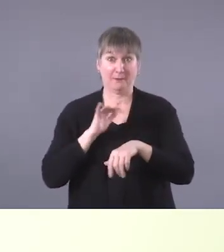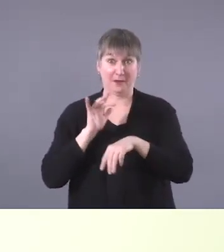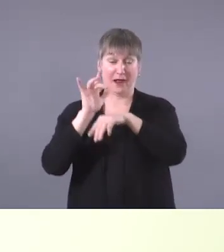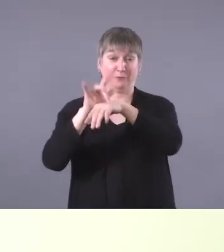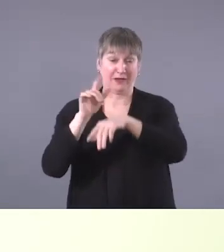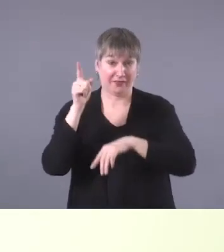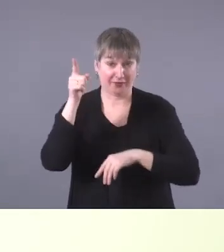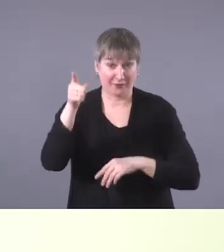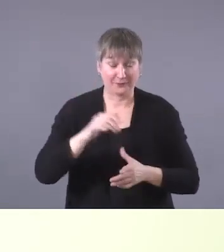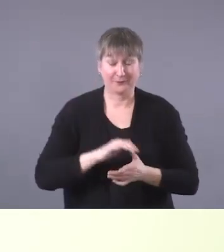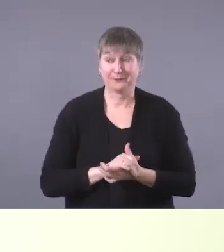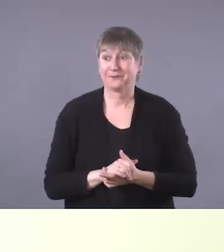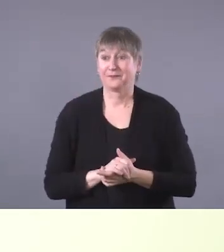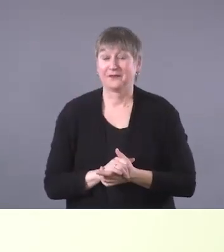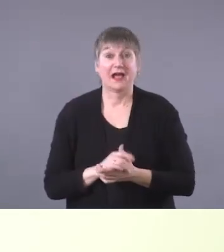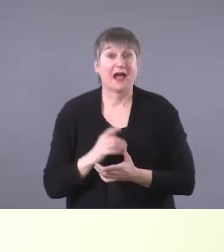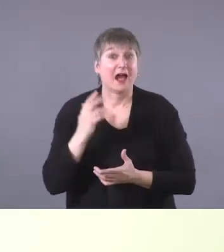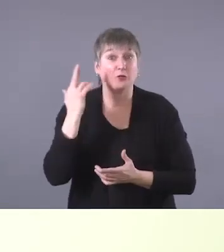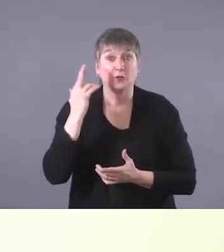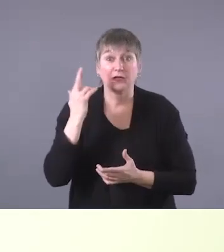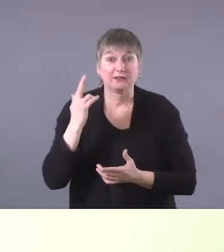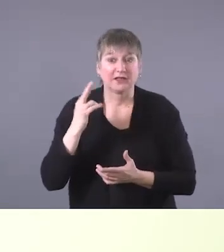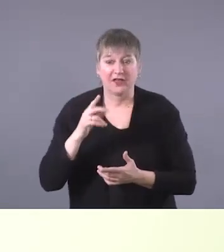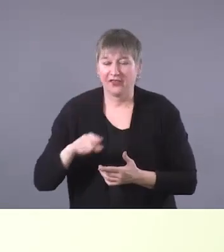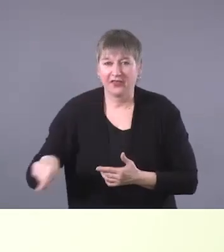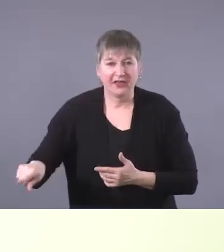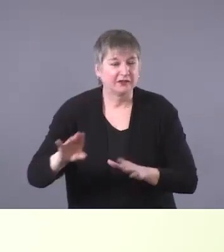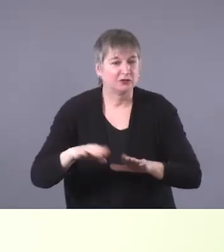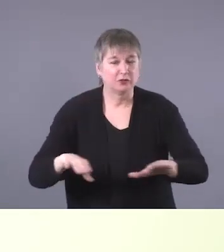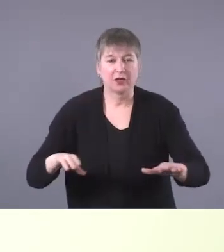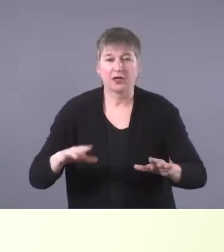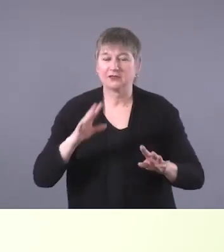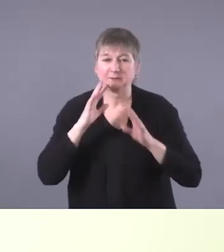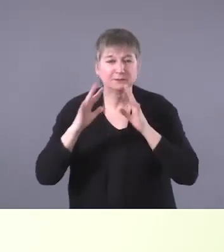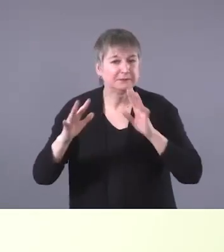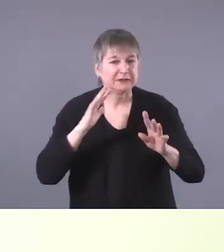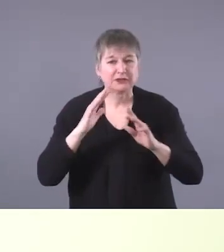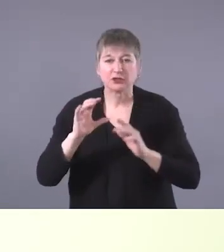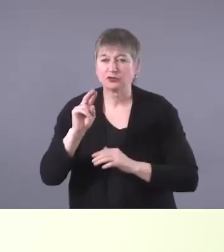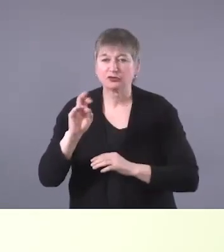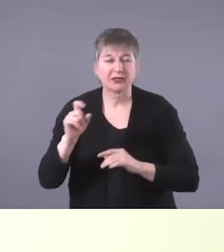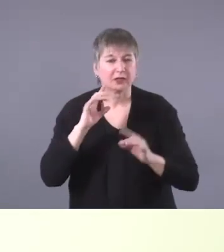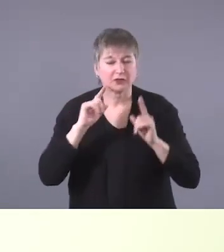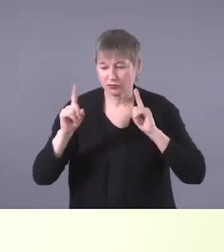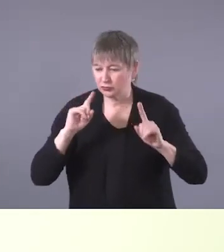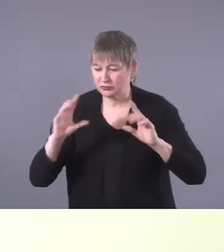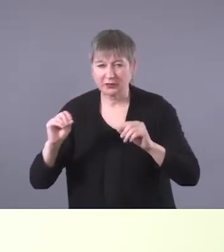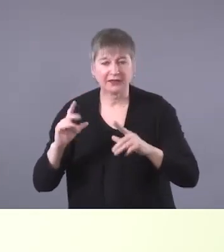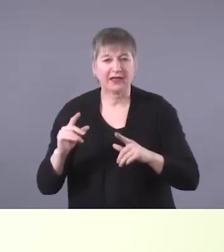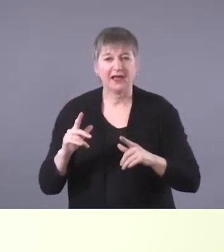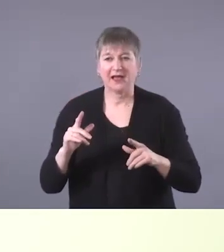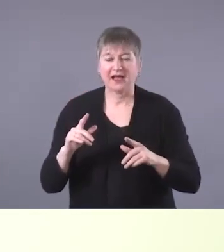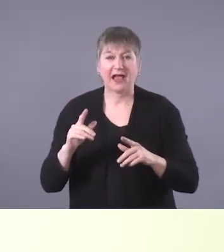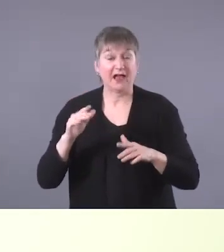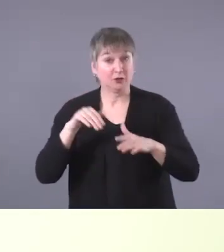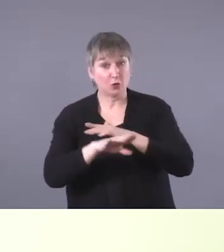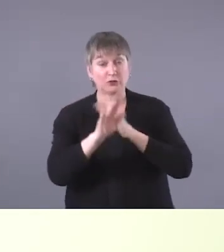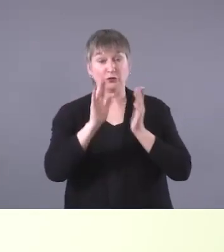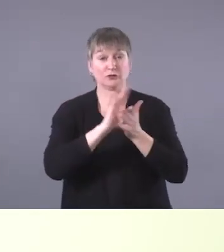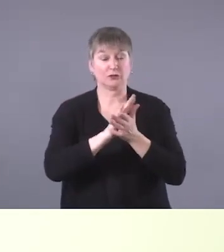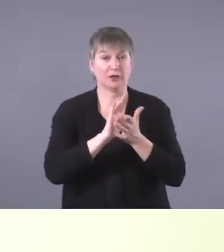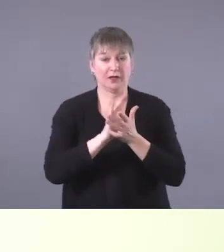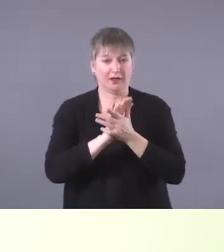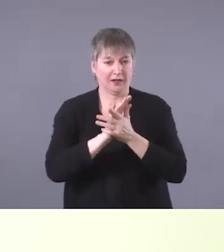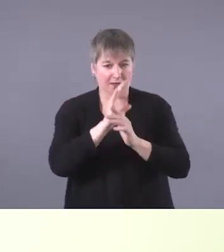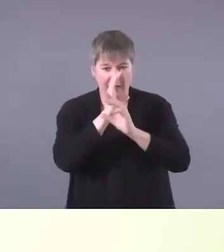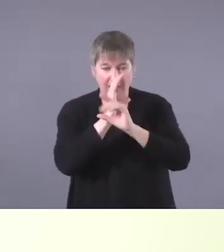realizing that the children there all speak Cree as their first language. Um, then they come into school and they're amazing and